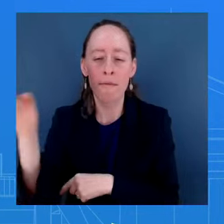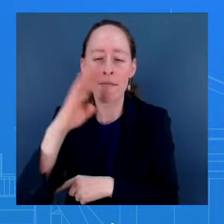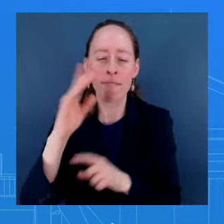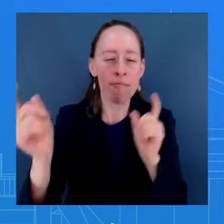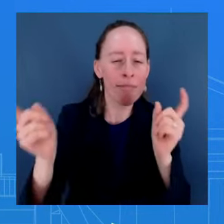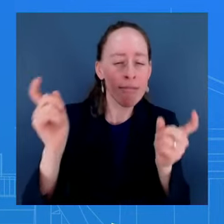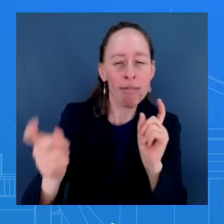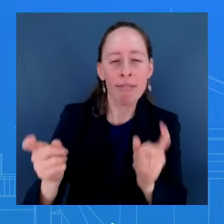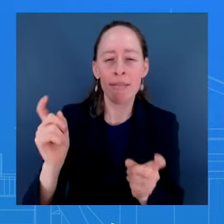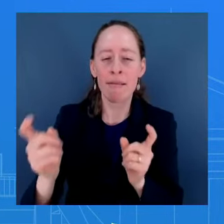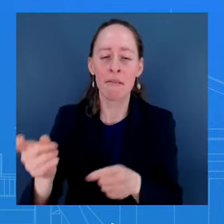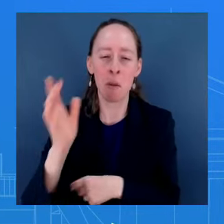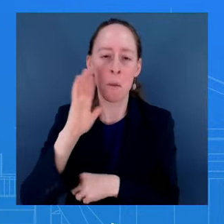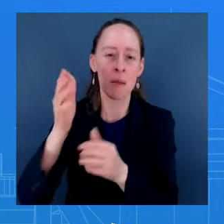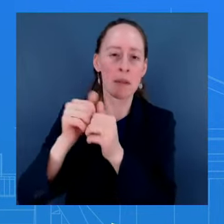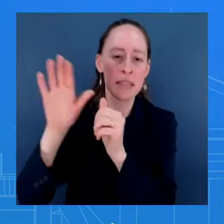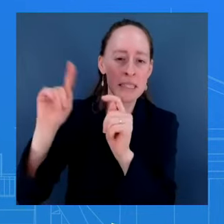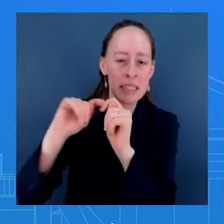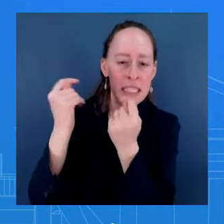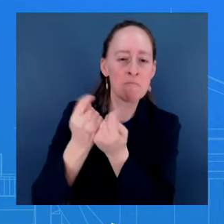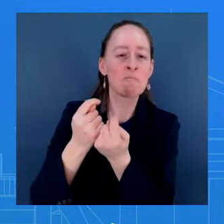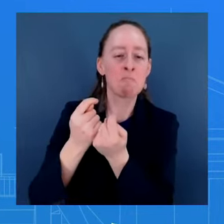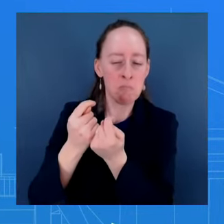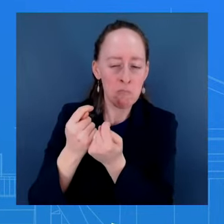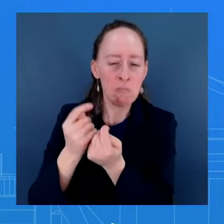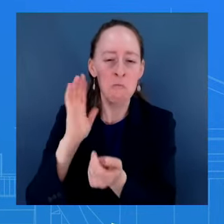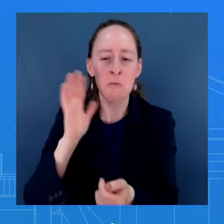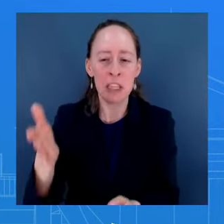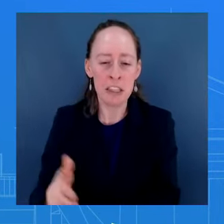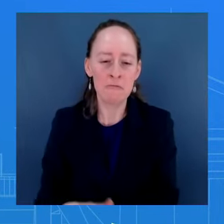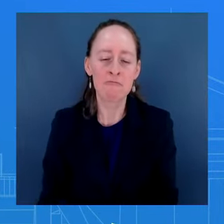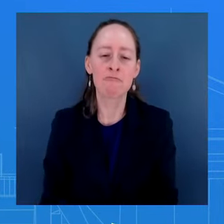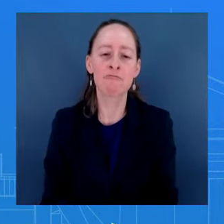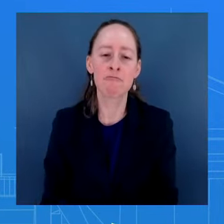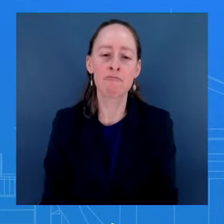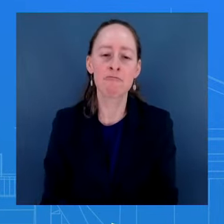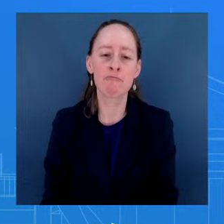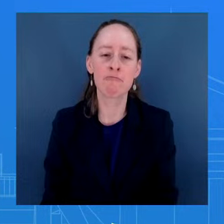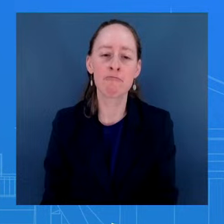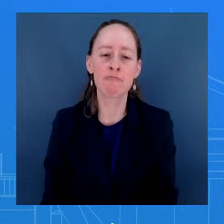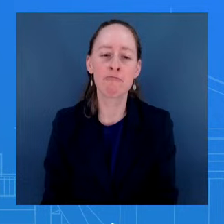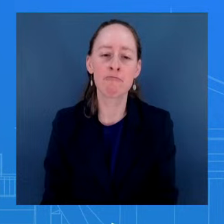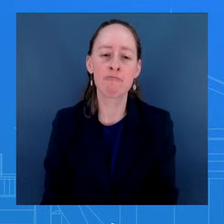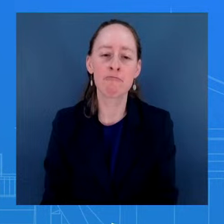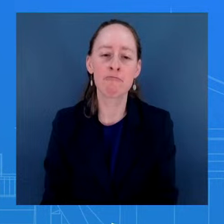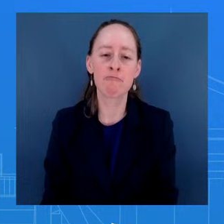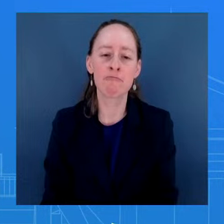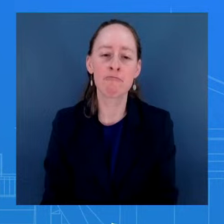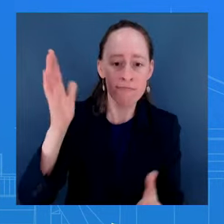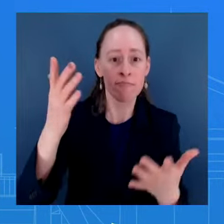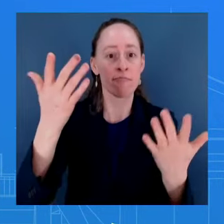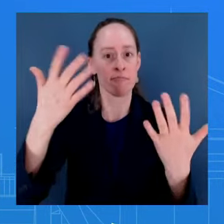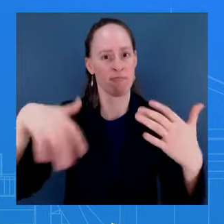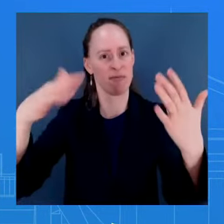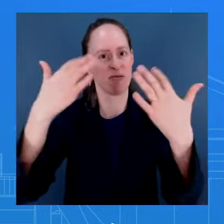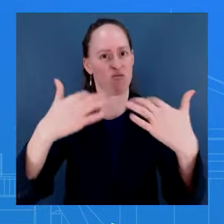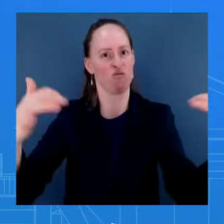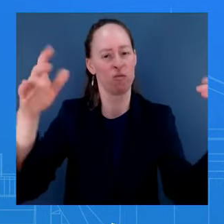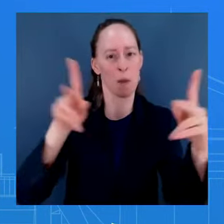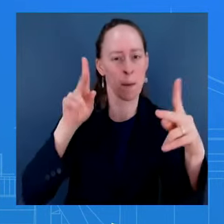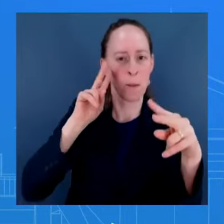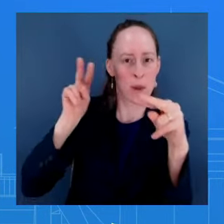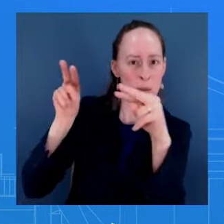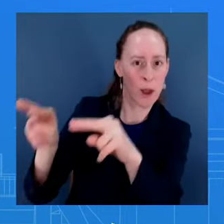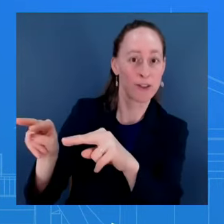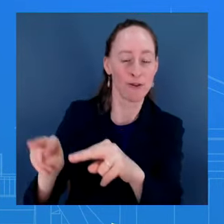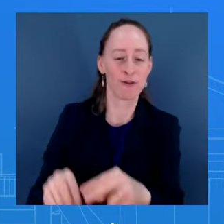address. It's an important speech. He's going to be delivering it to millions of Americans who are going to be tuning in. And we appreciate that in front